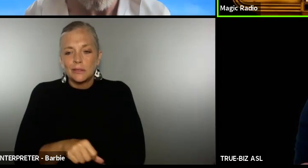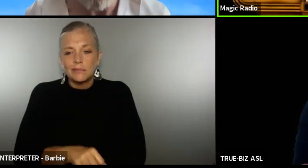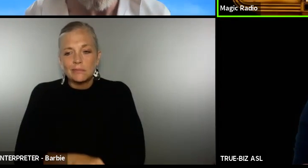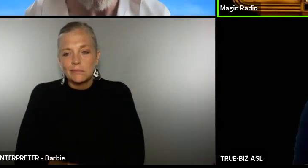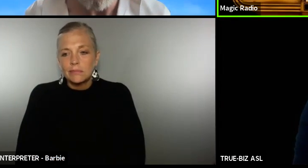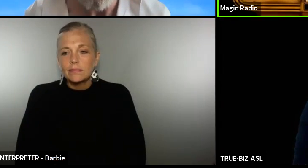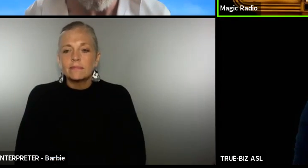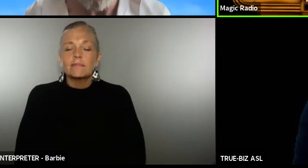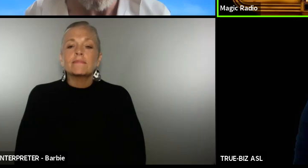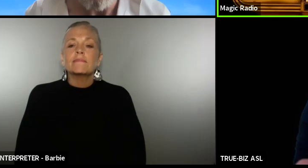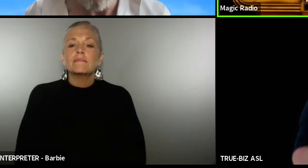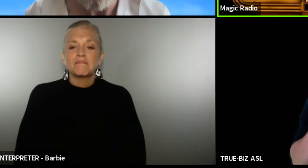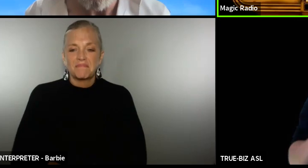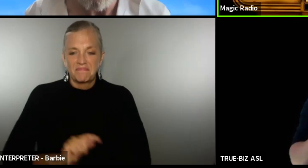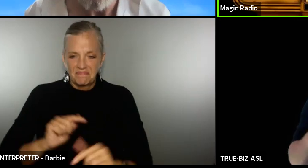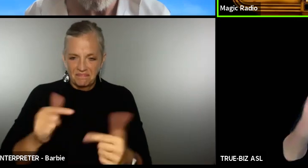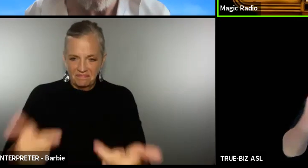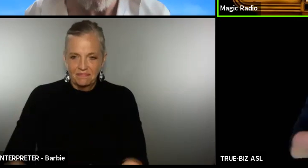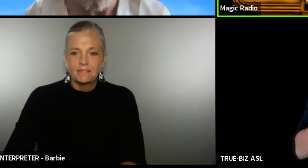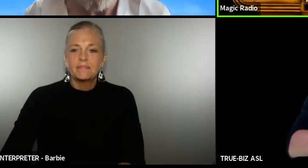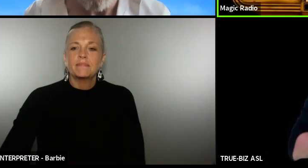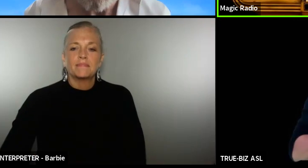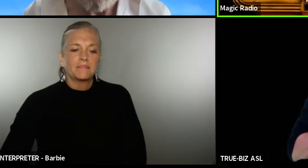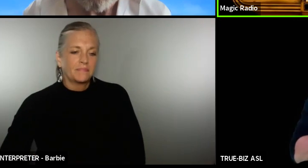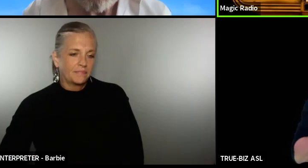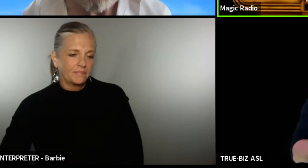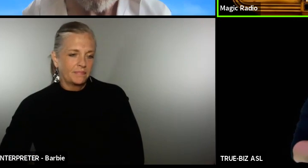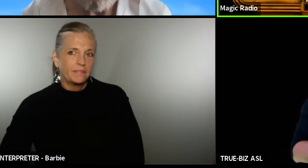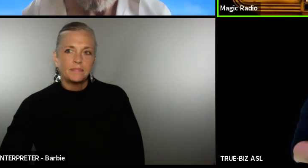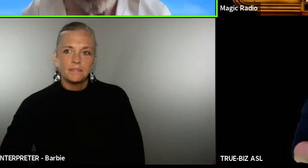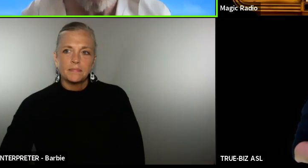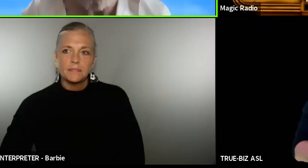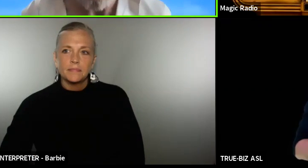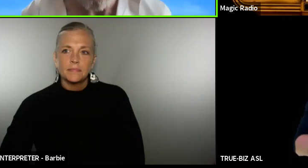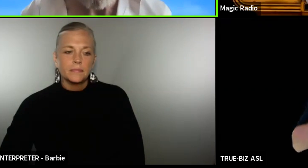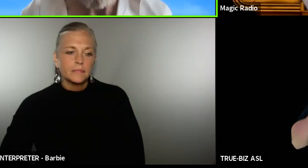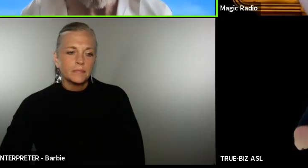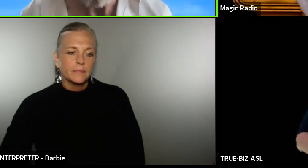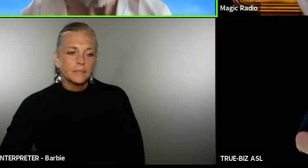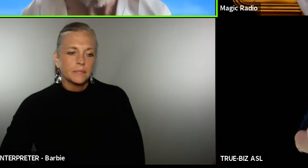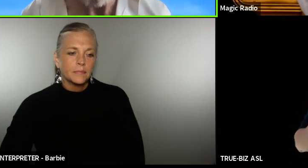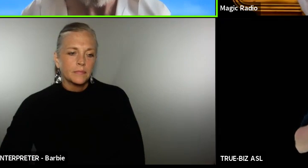I'm not going to remember any of this am I what